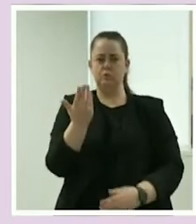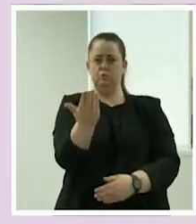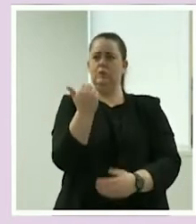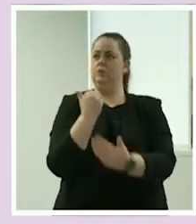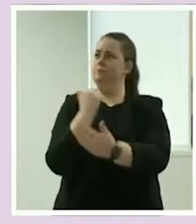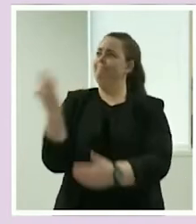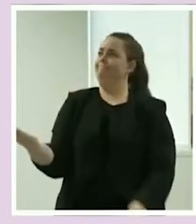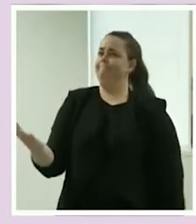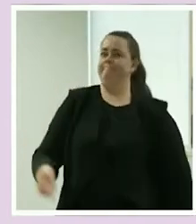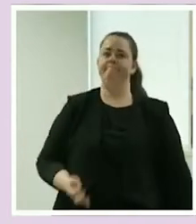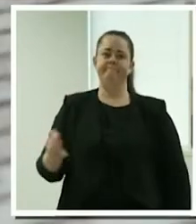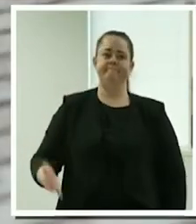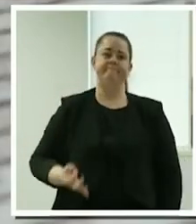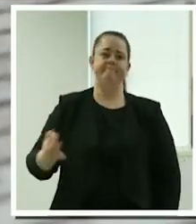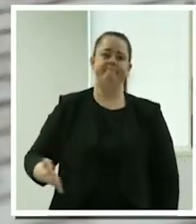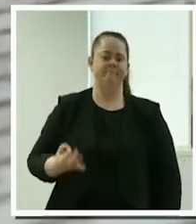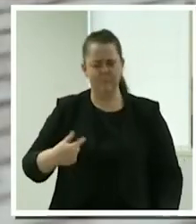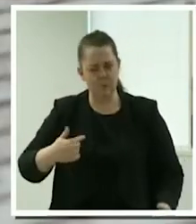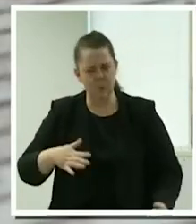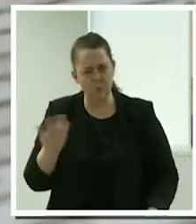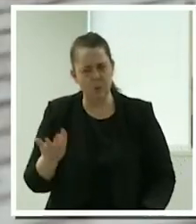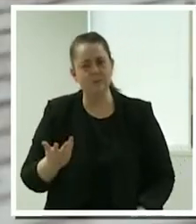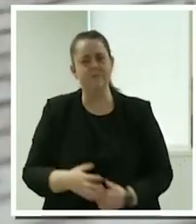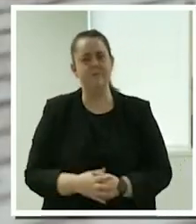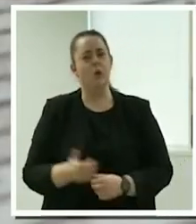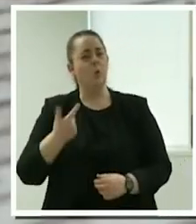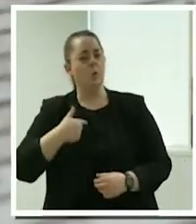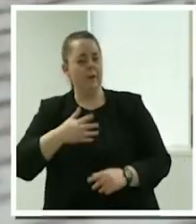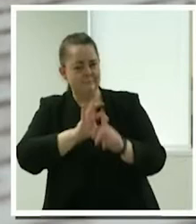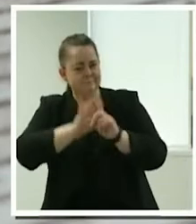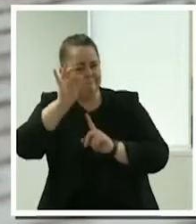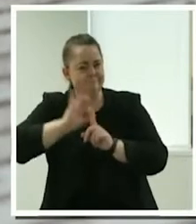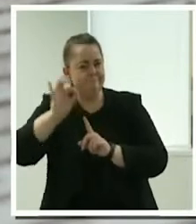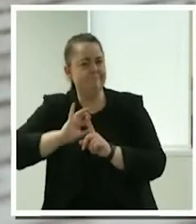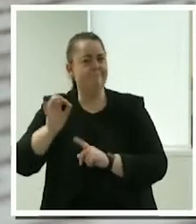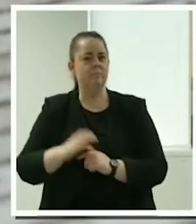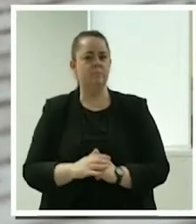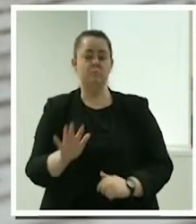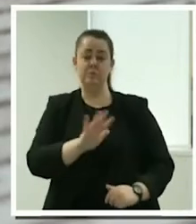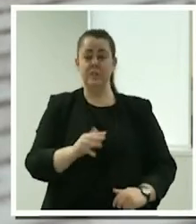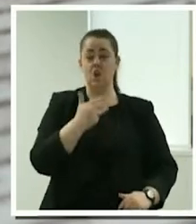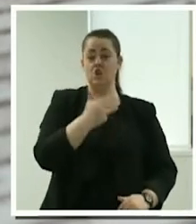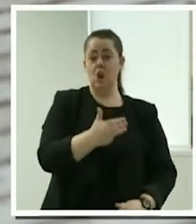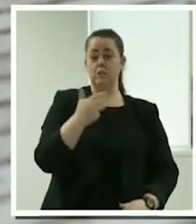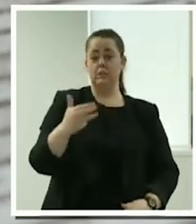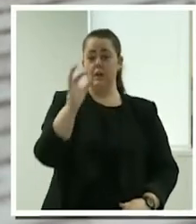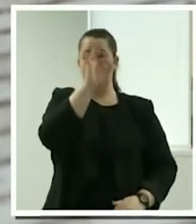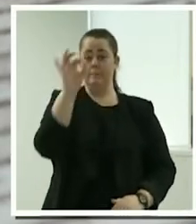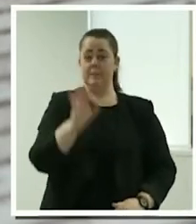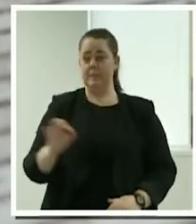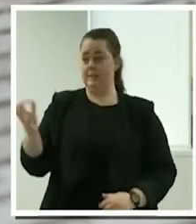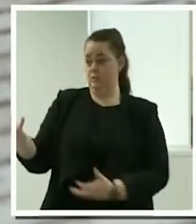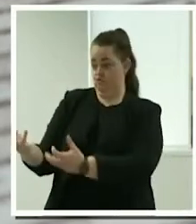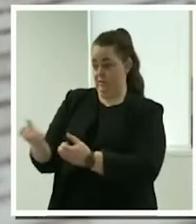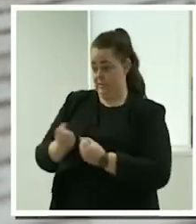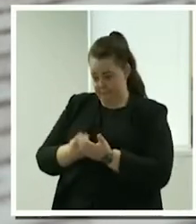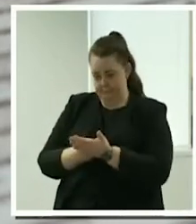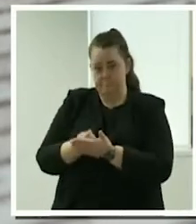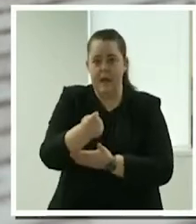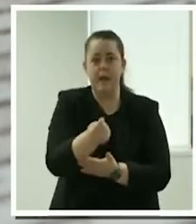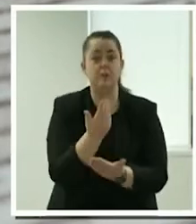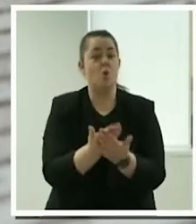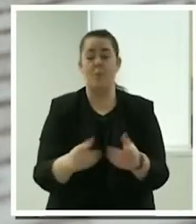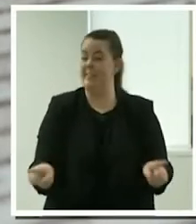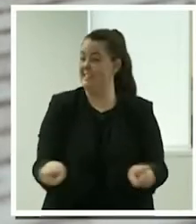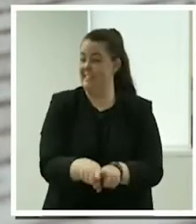experience. Today, about 99% of payments collected every day are allocated and paid to you as providers on the same